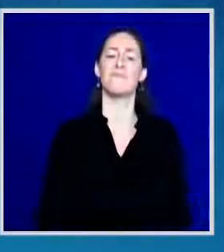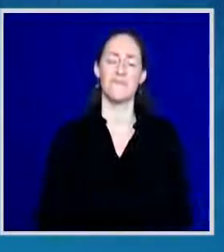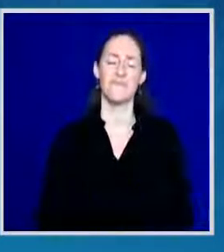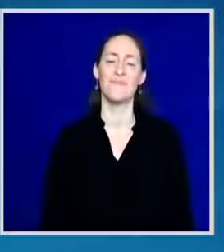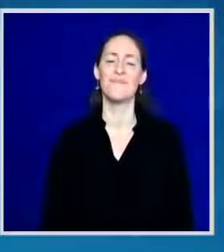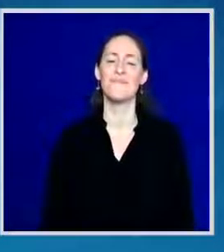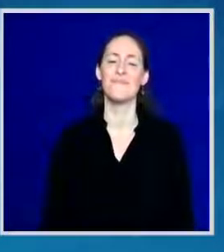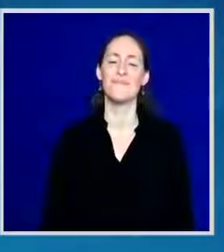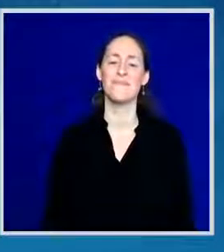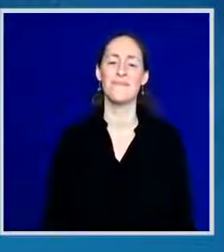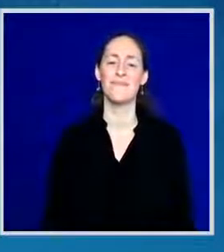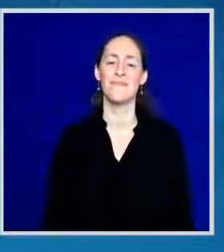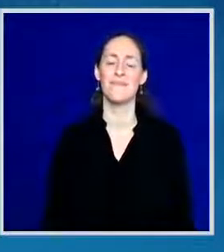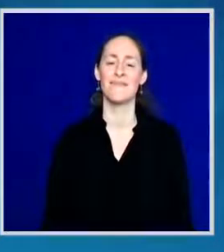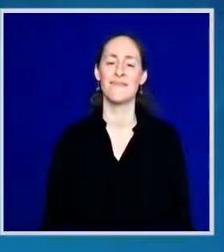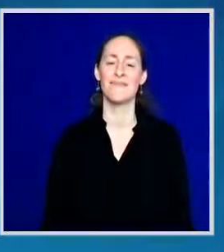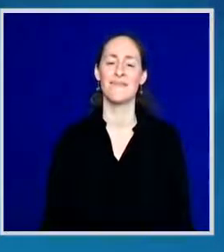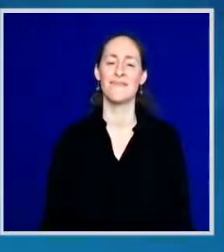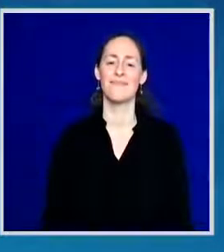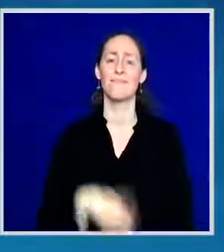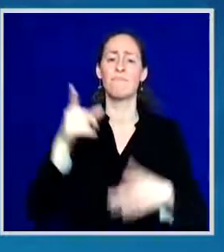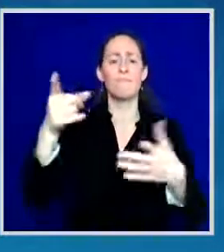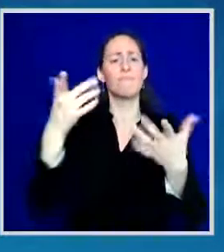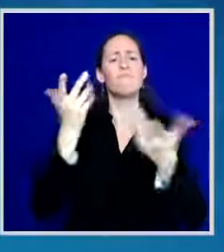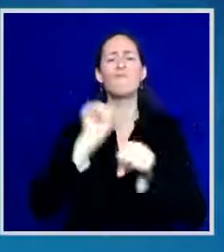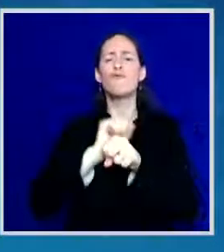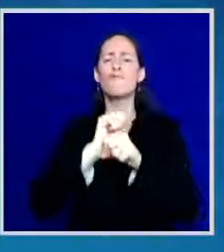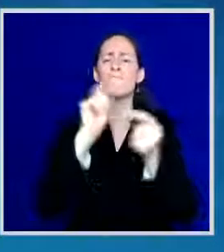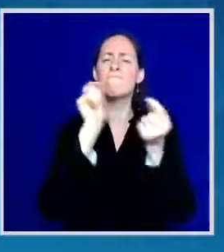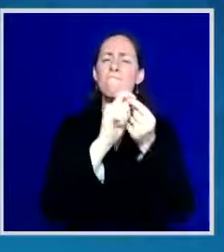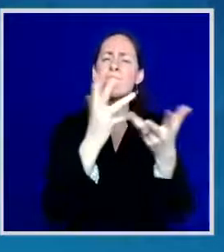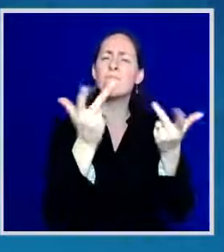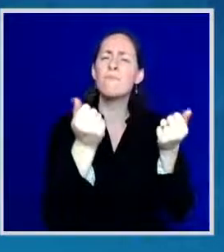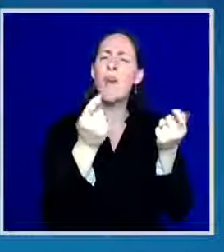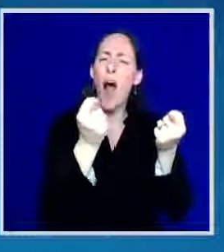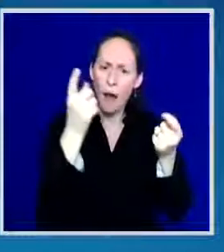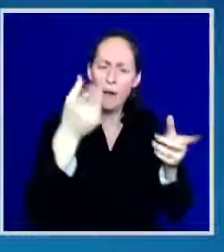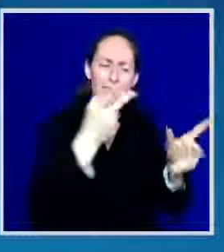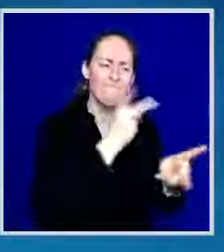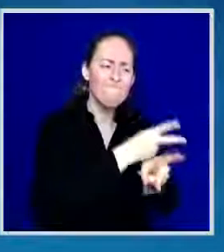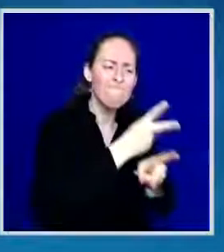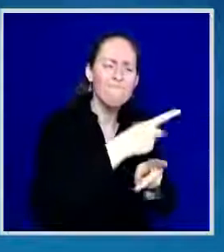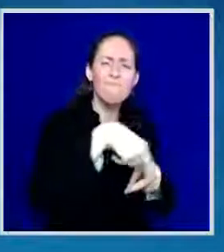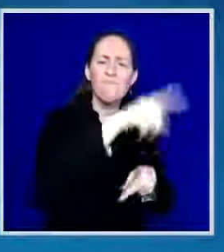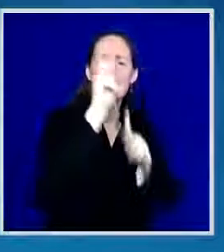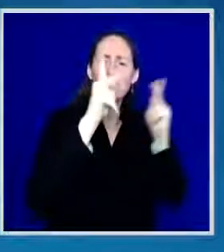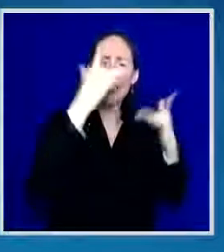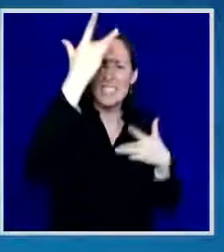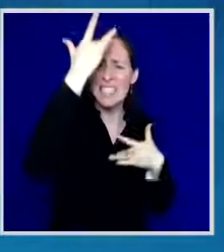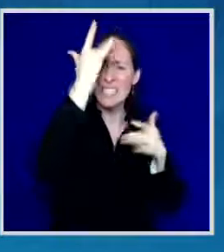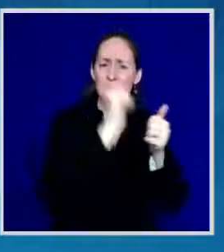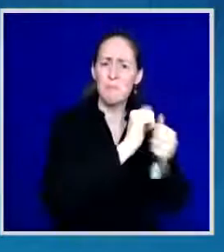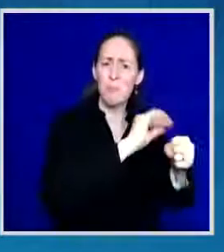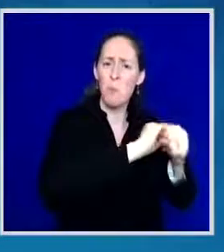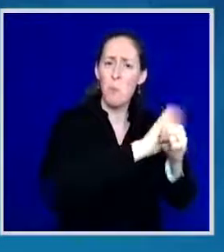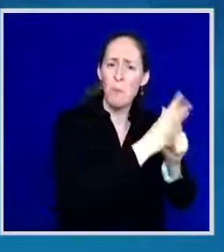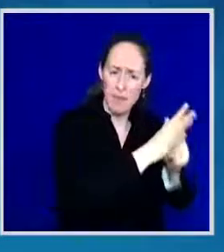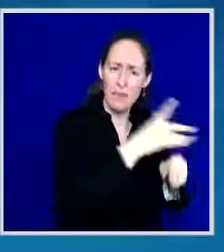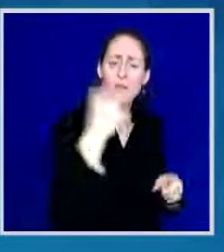suffering from COVID. But Melissa hasn't just been offering medical care. She's been offering fellowship, too,